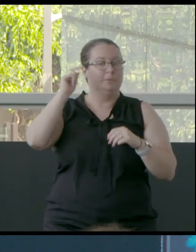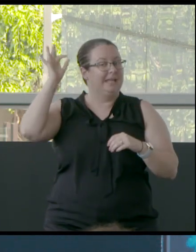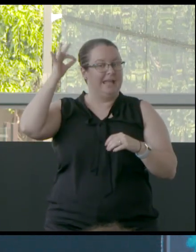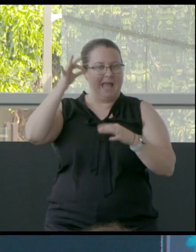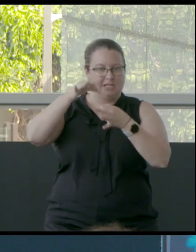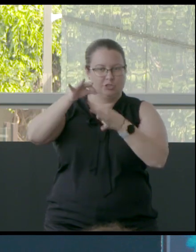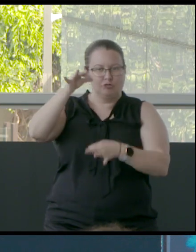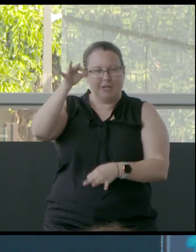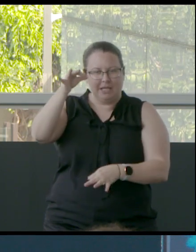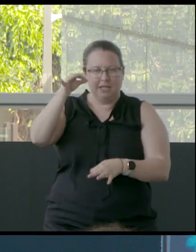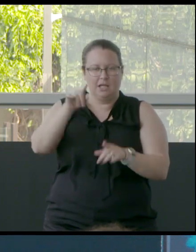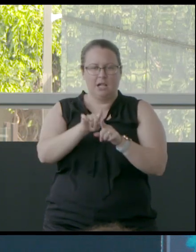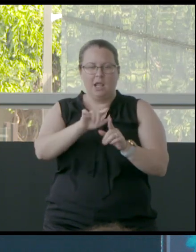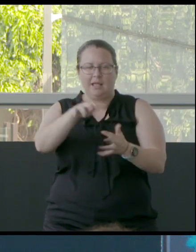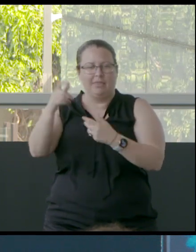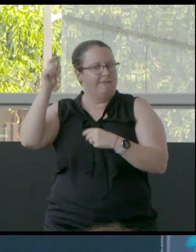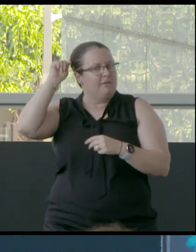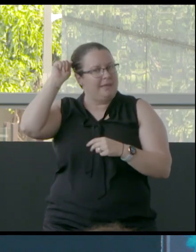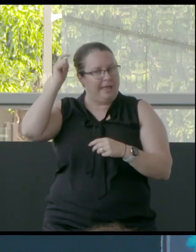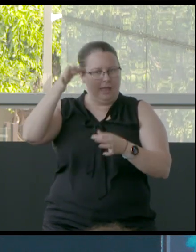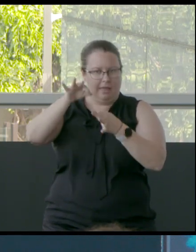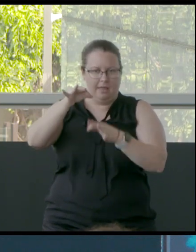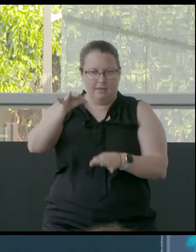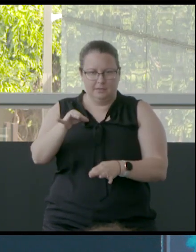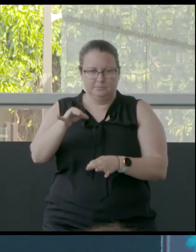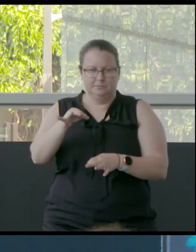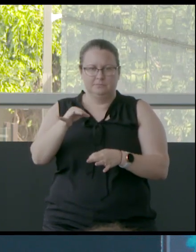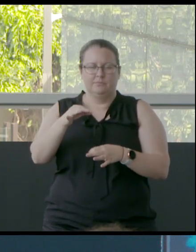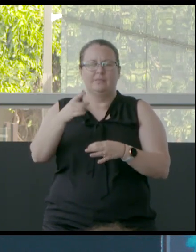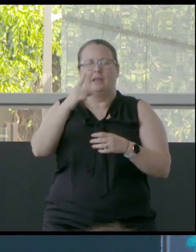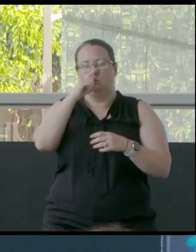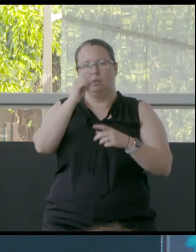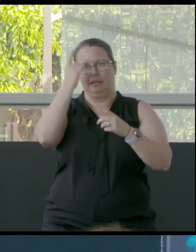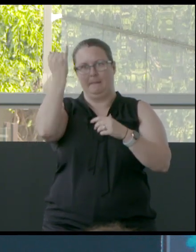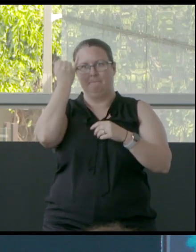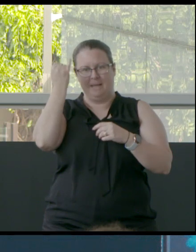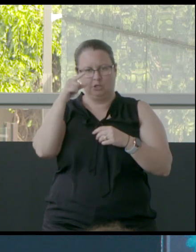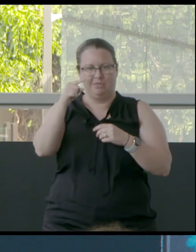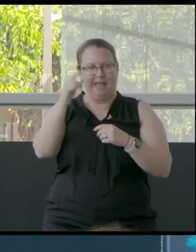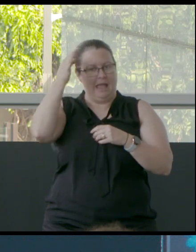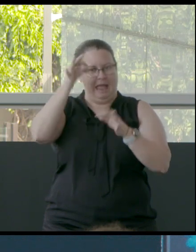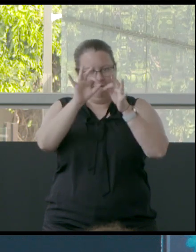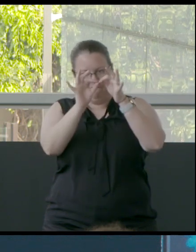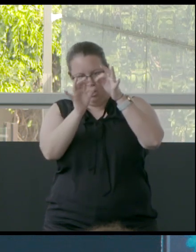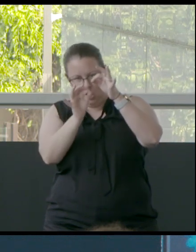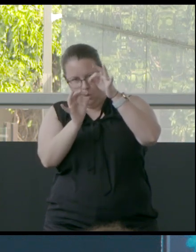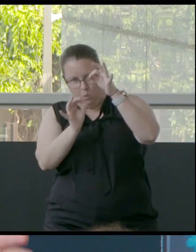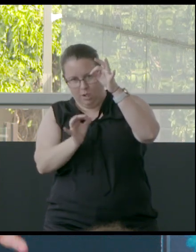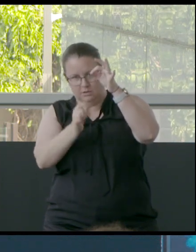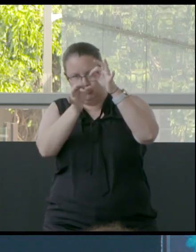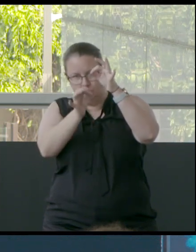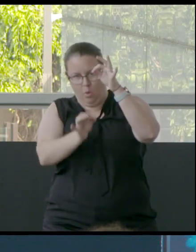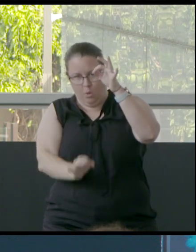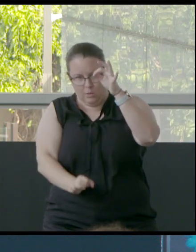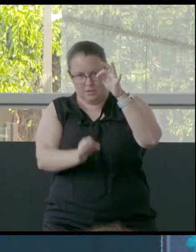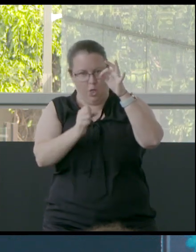you know, which is made, you know, gathered from the hair. And then, sort of, you imagine, that contains the hair follicles rolled along the